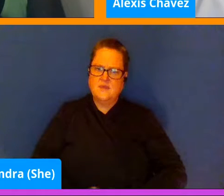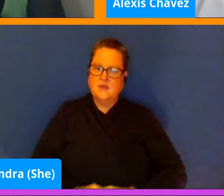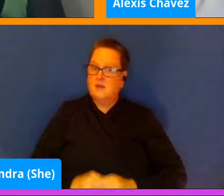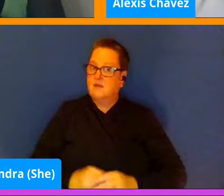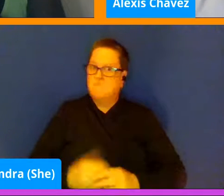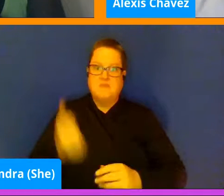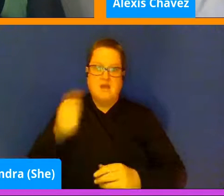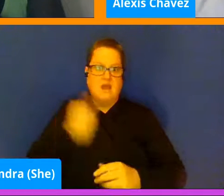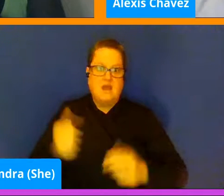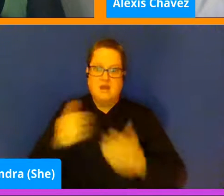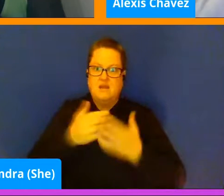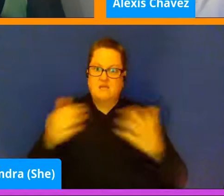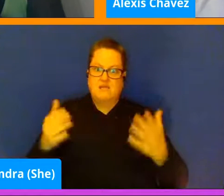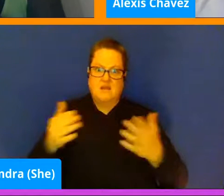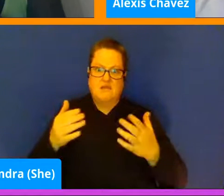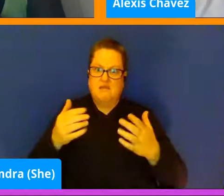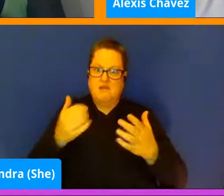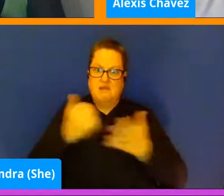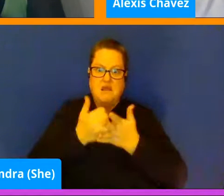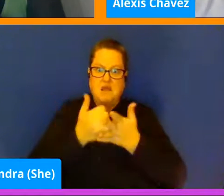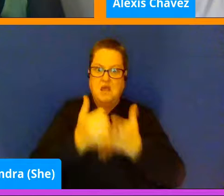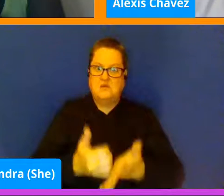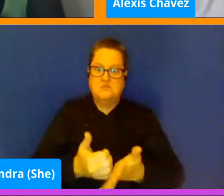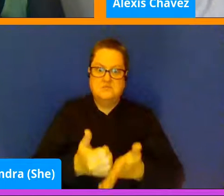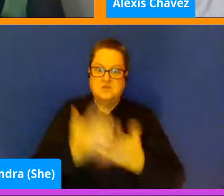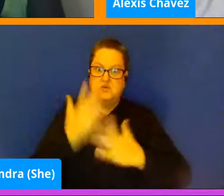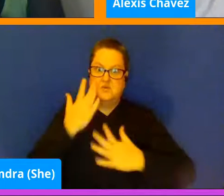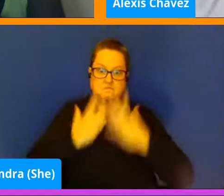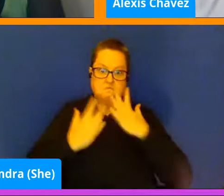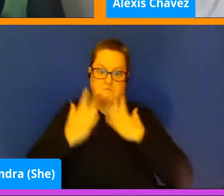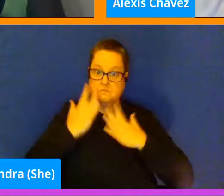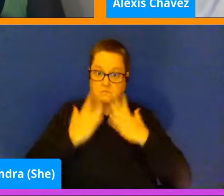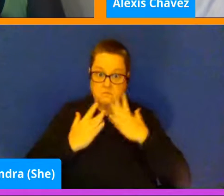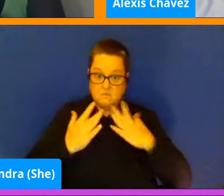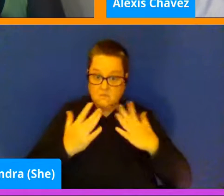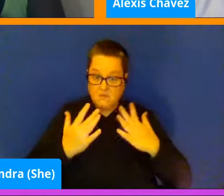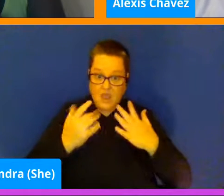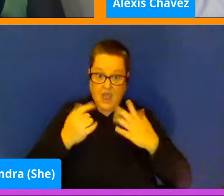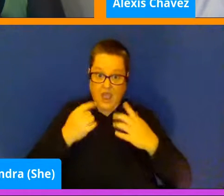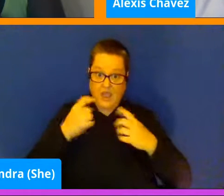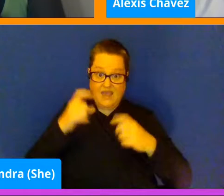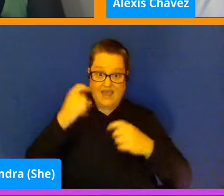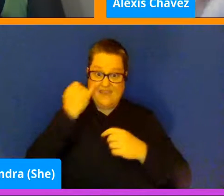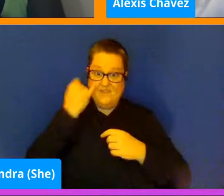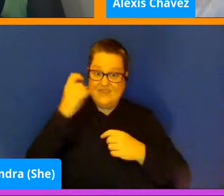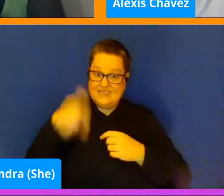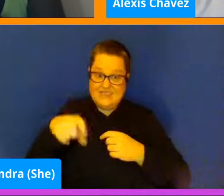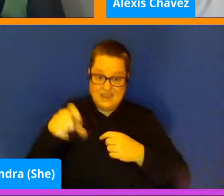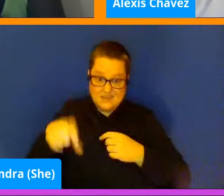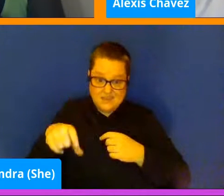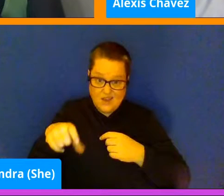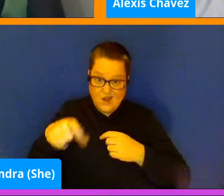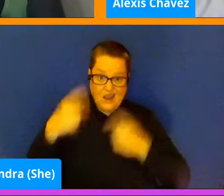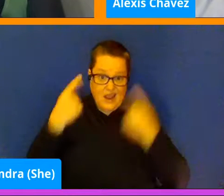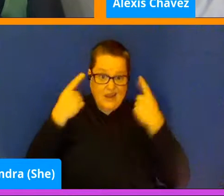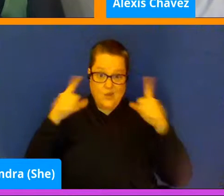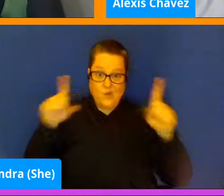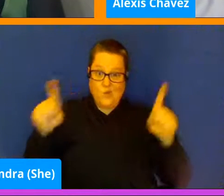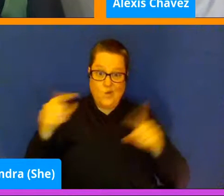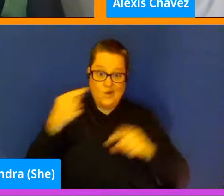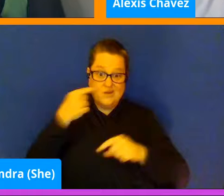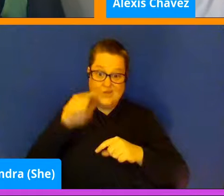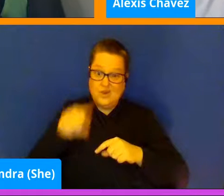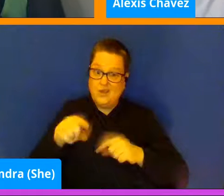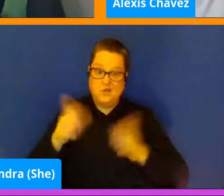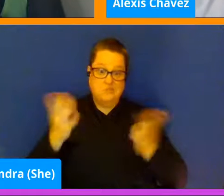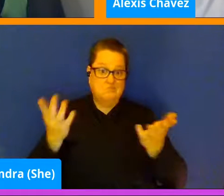by, if it's necessary and it works for you, then that is something that works for you.